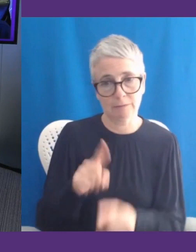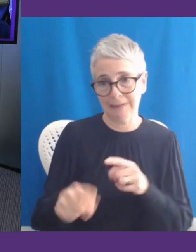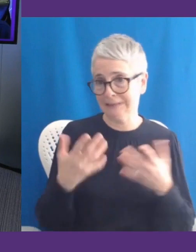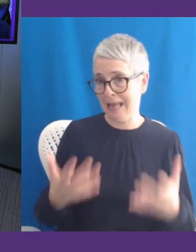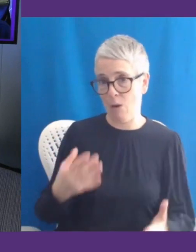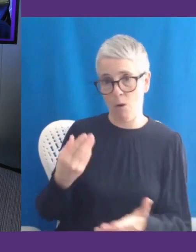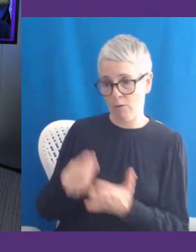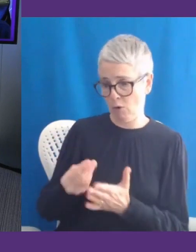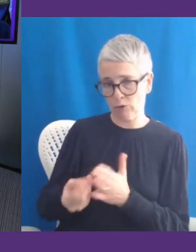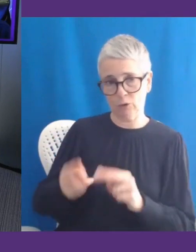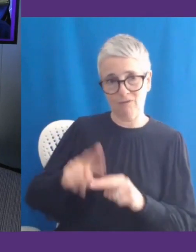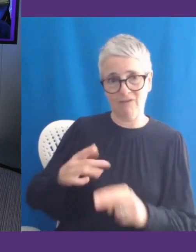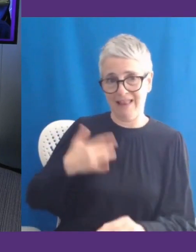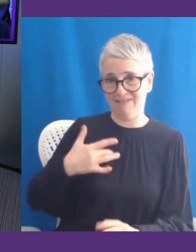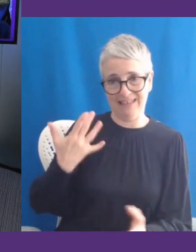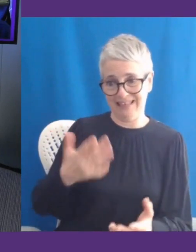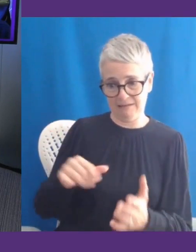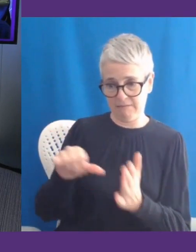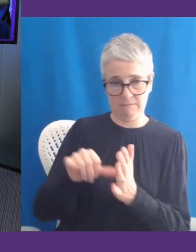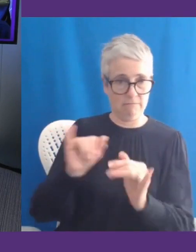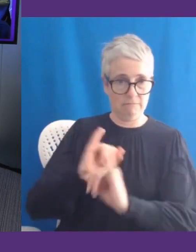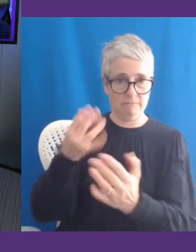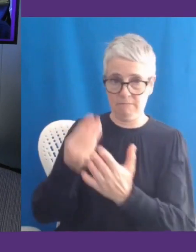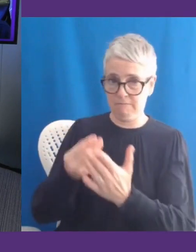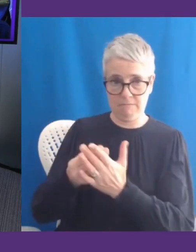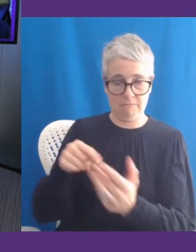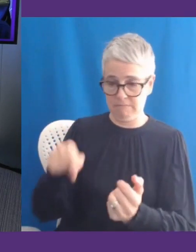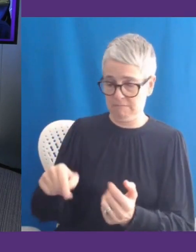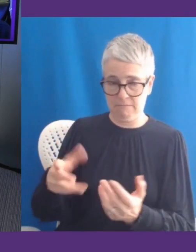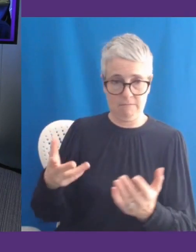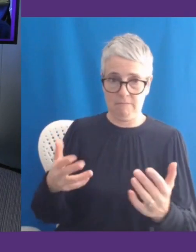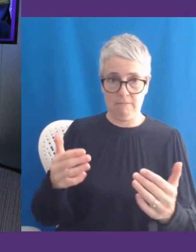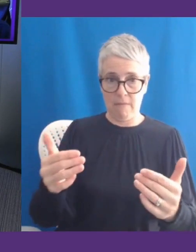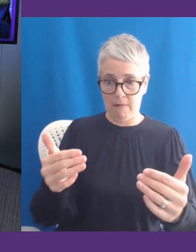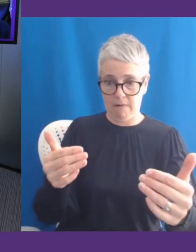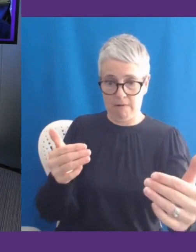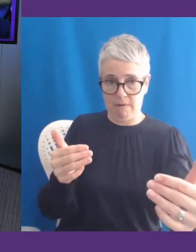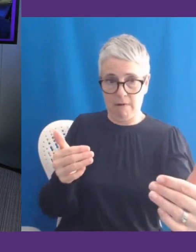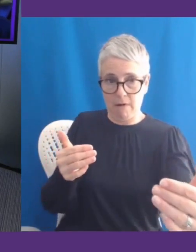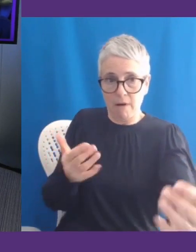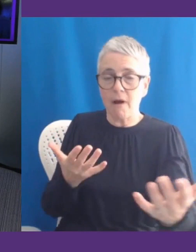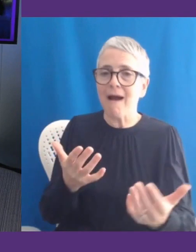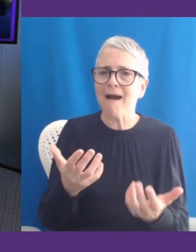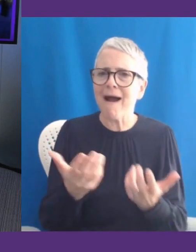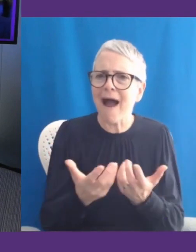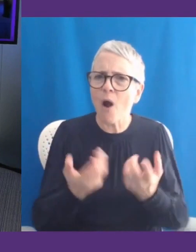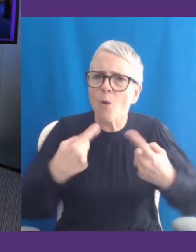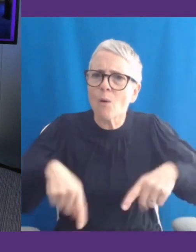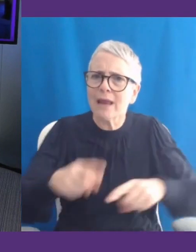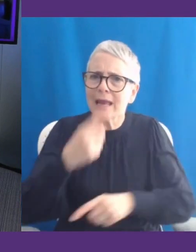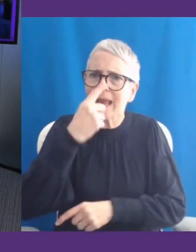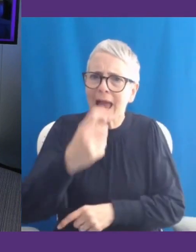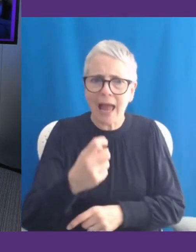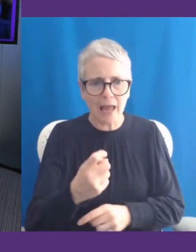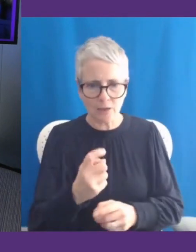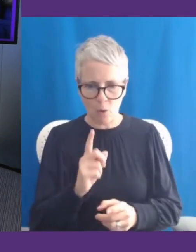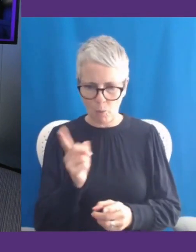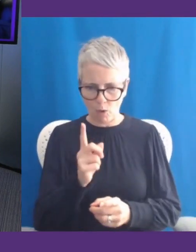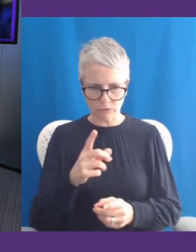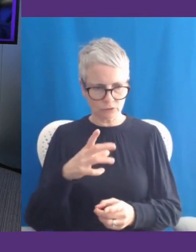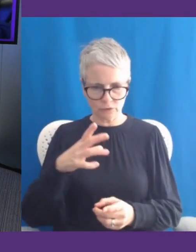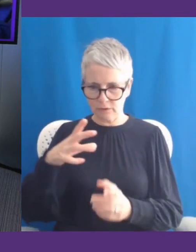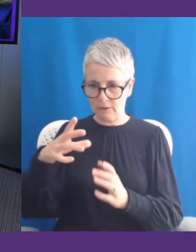conversations that's really kicking up at the moment is how do we make the accessible technology that's being automatically incorporated into policy